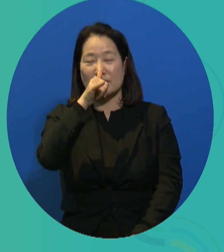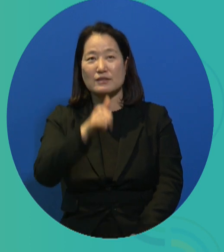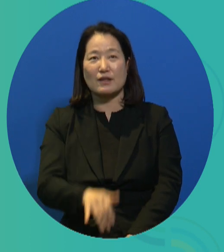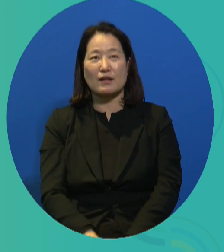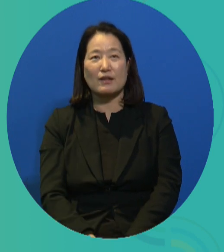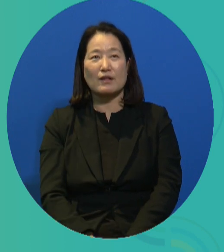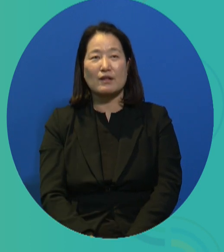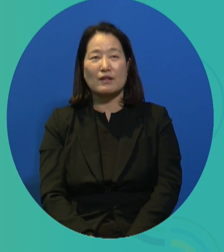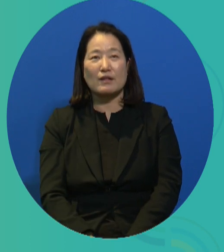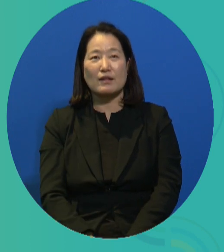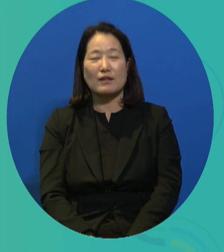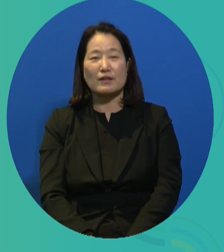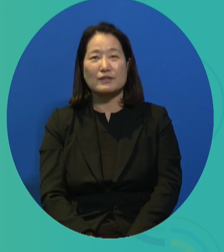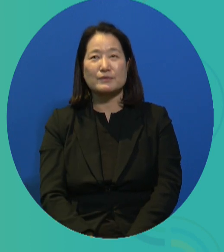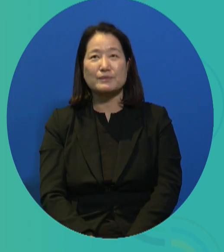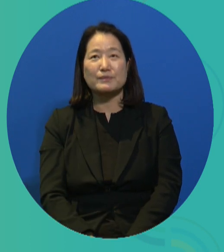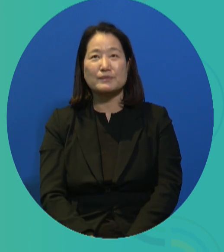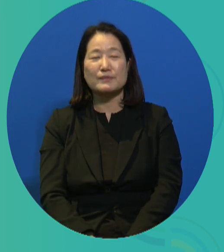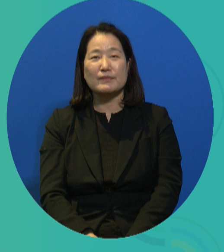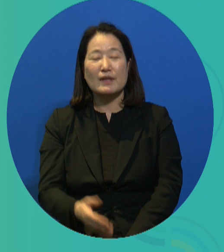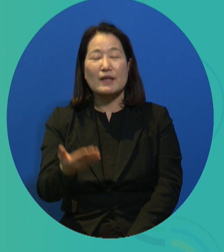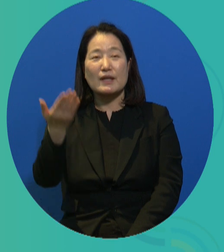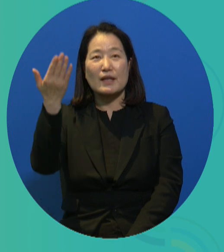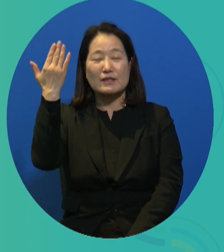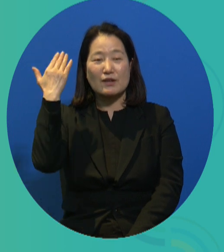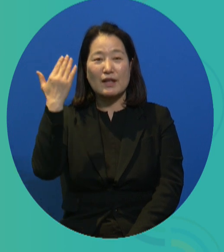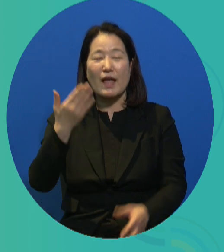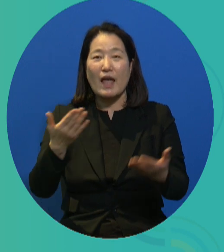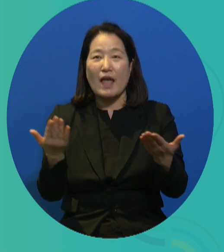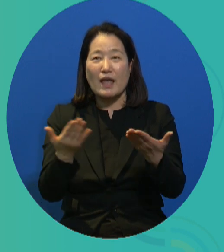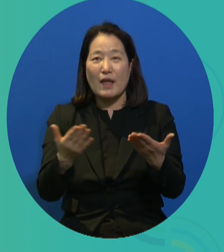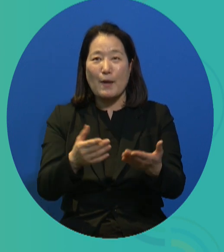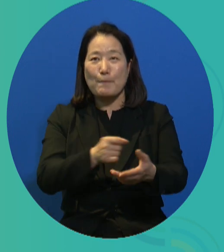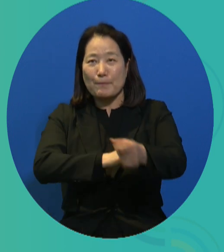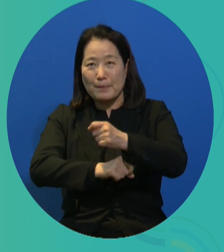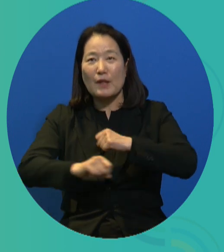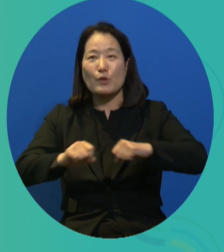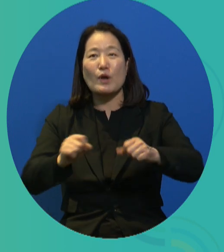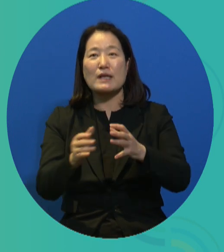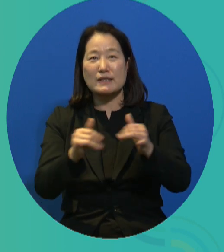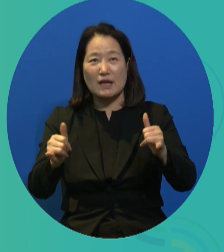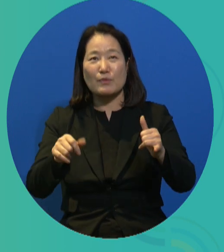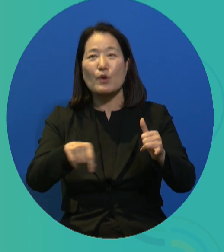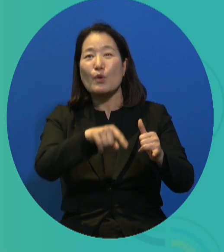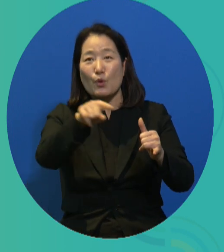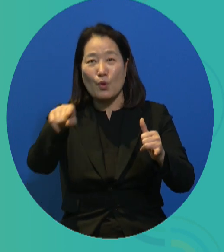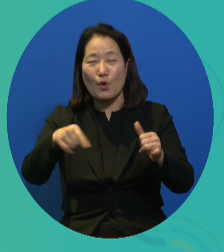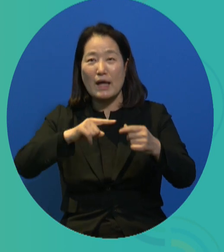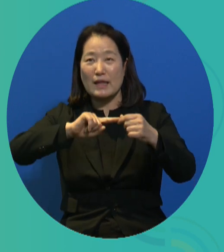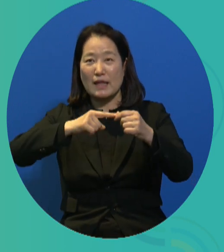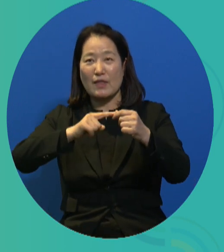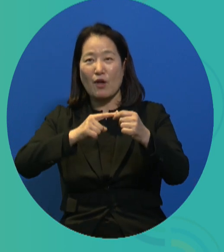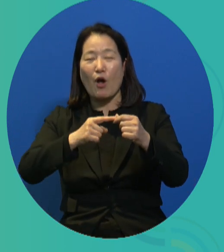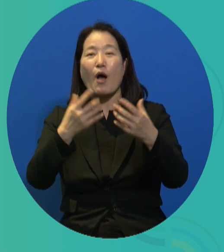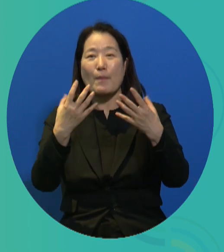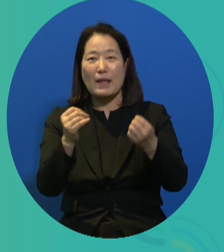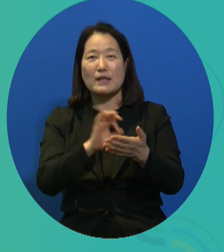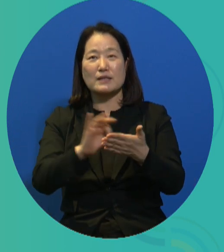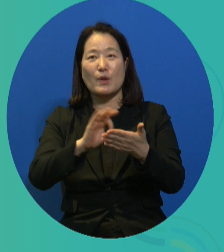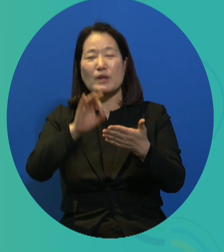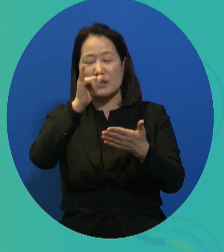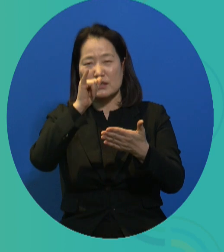The first generation disabled activists in Korea often use the term